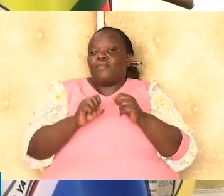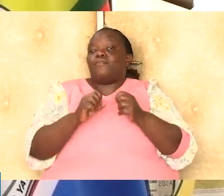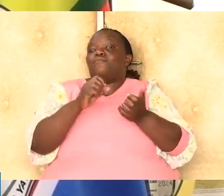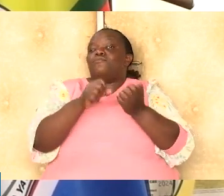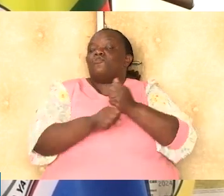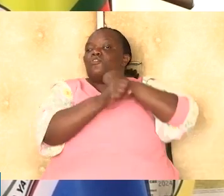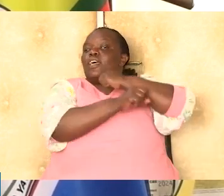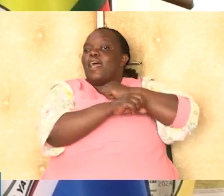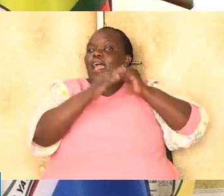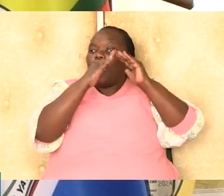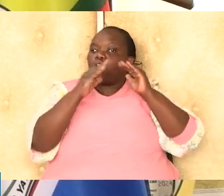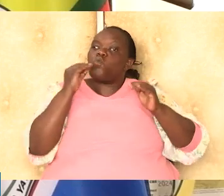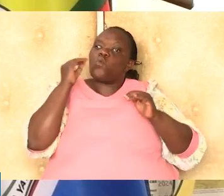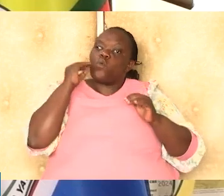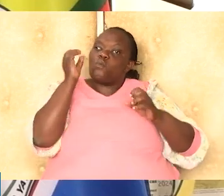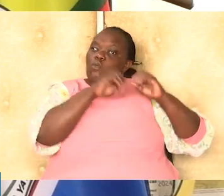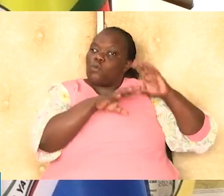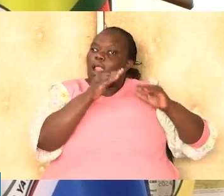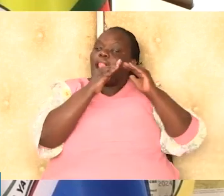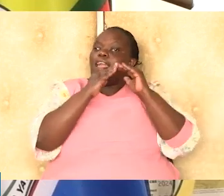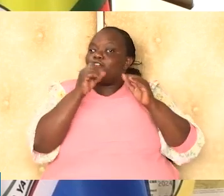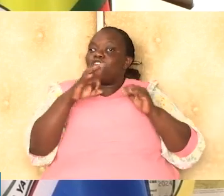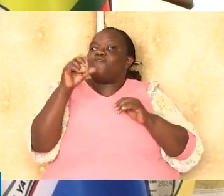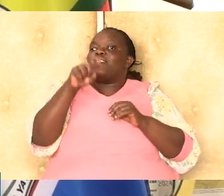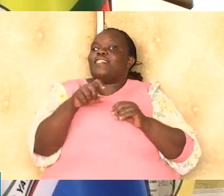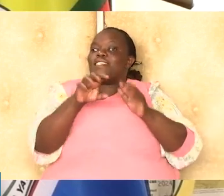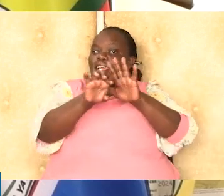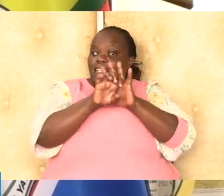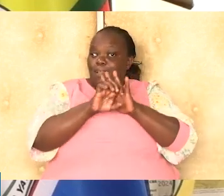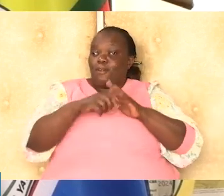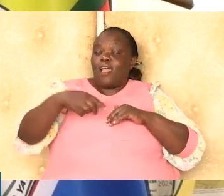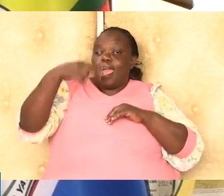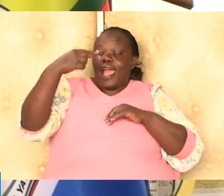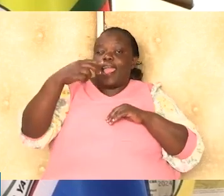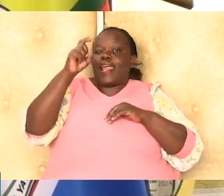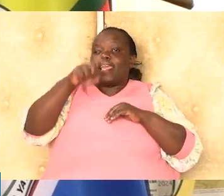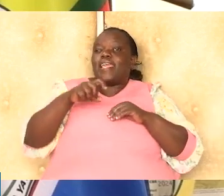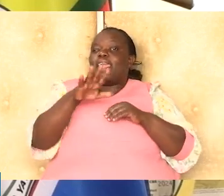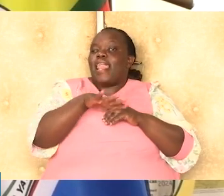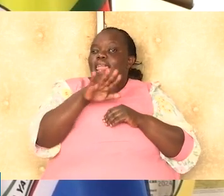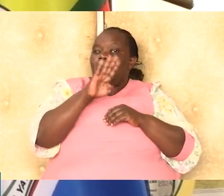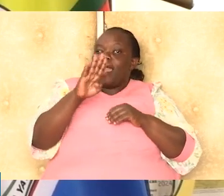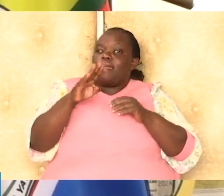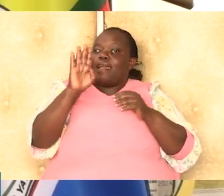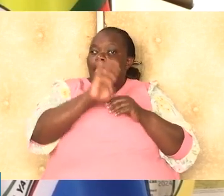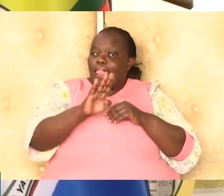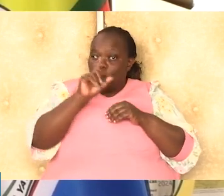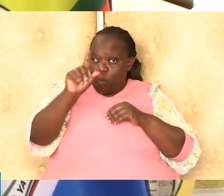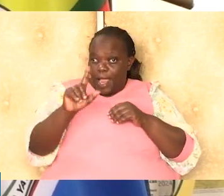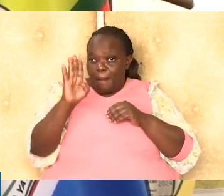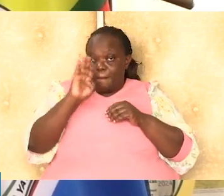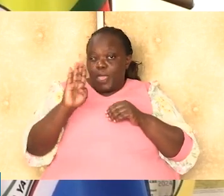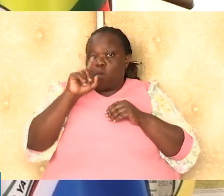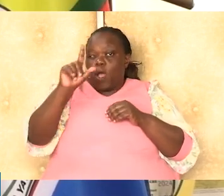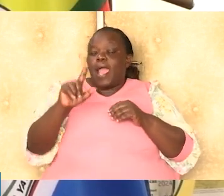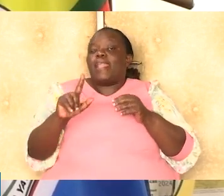loans, and household contribution based on their level of need. For example, the higher need category band one is eligible for a